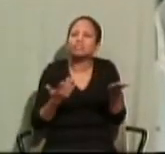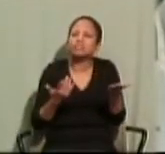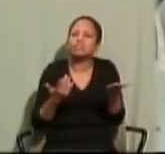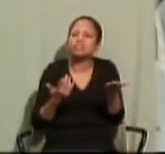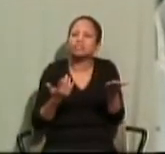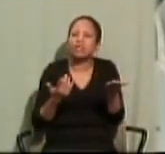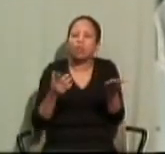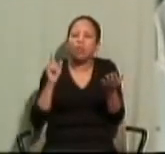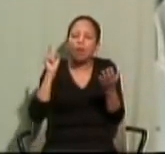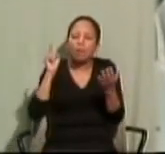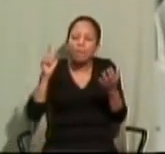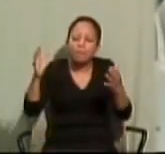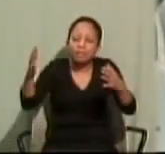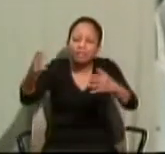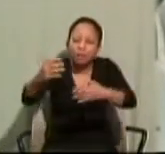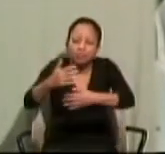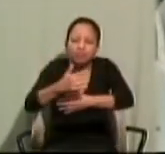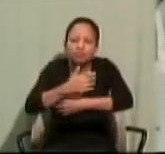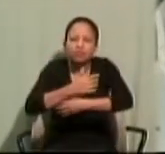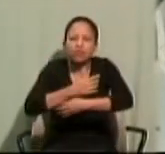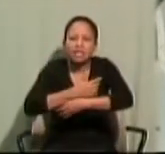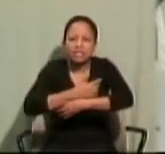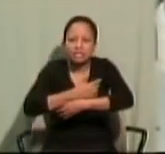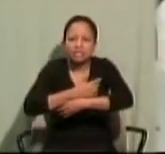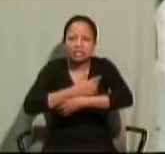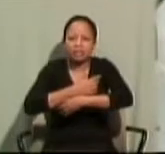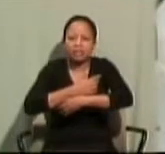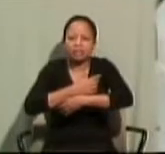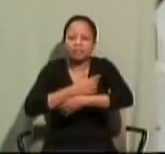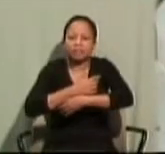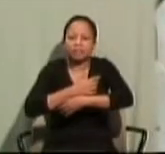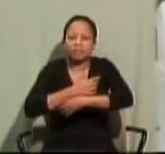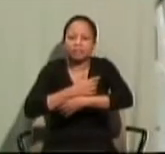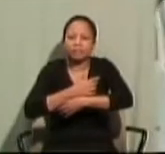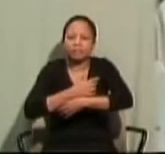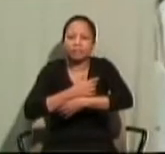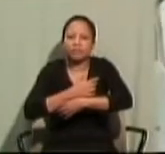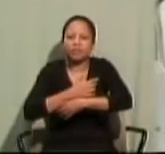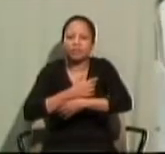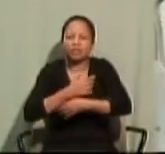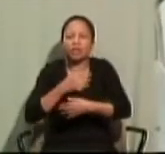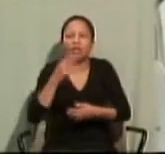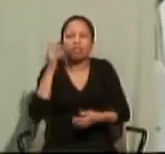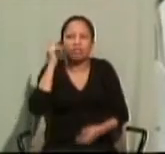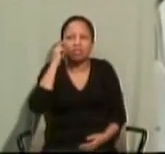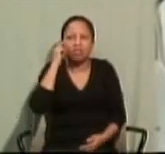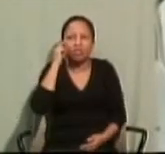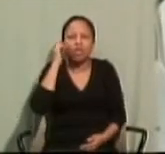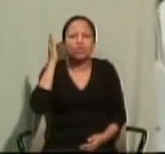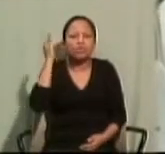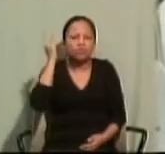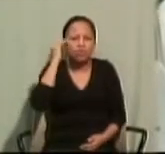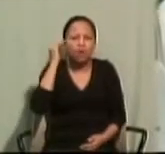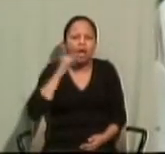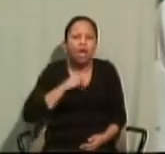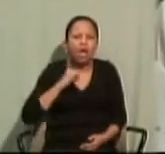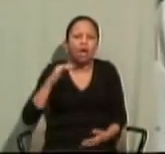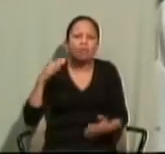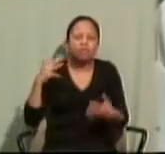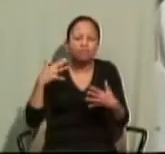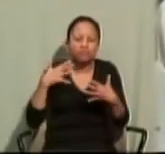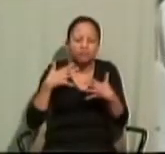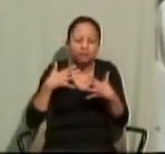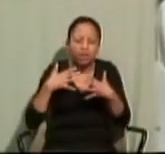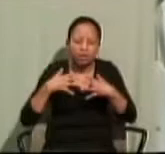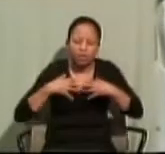our fear. let us admit we are afraid and take that